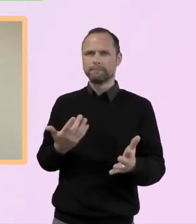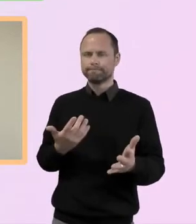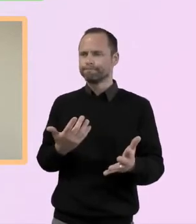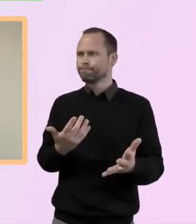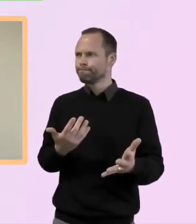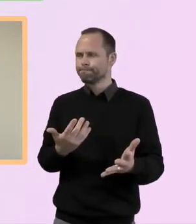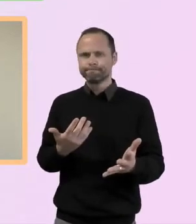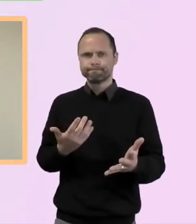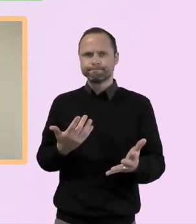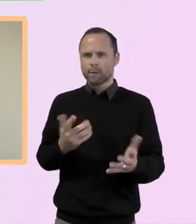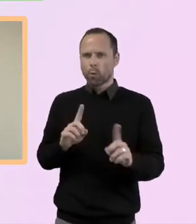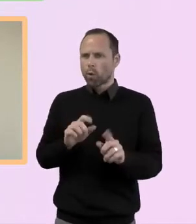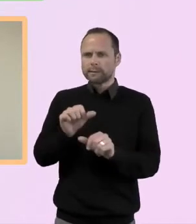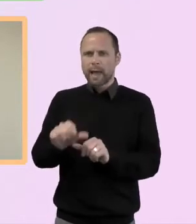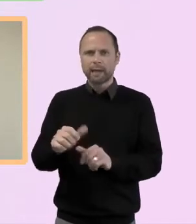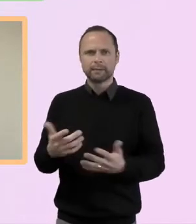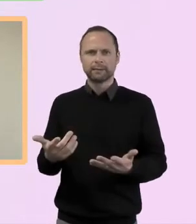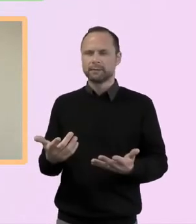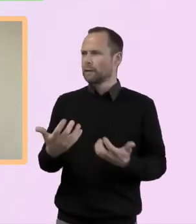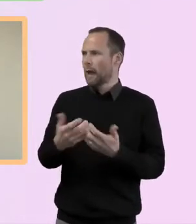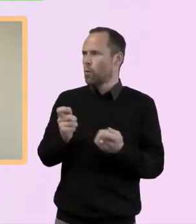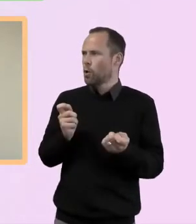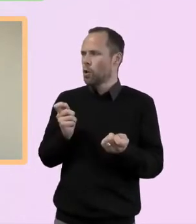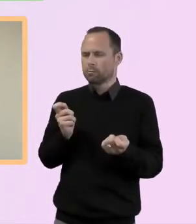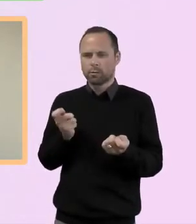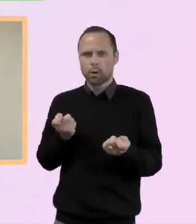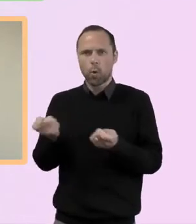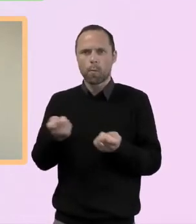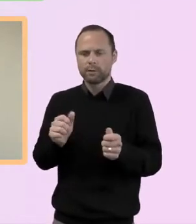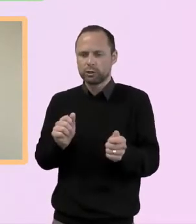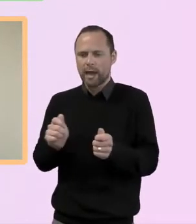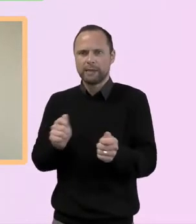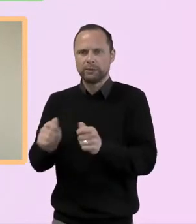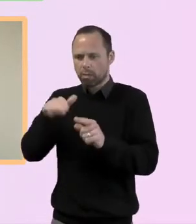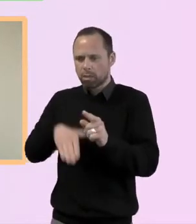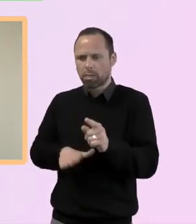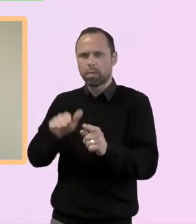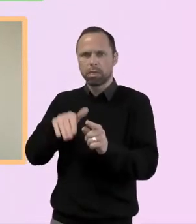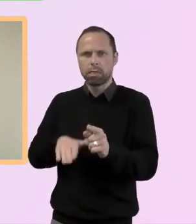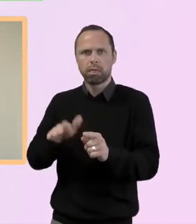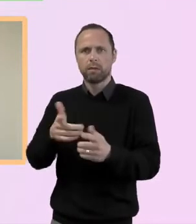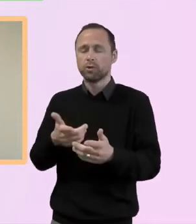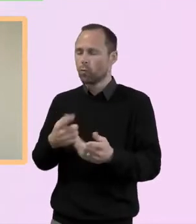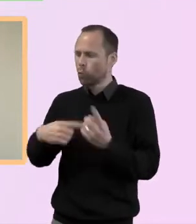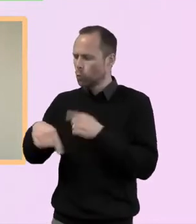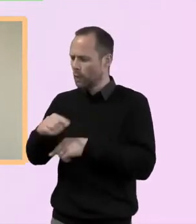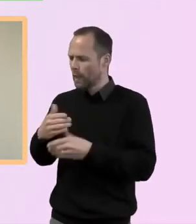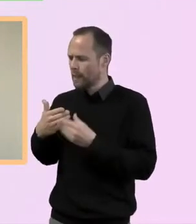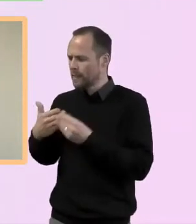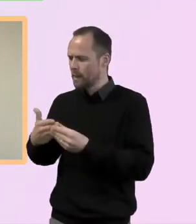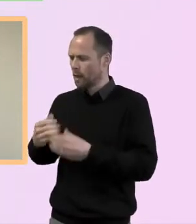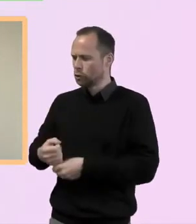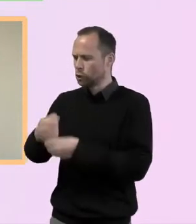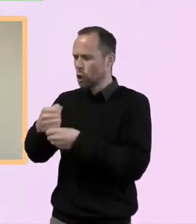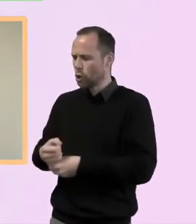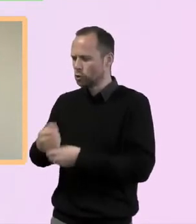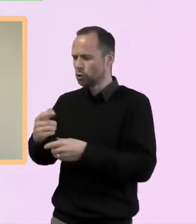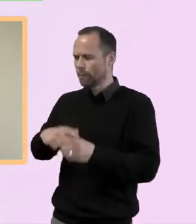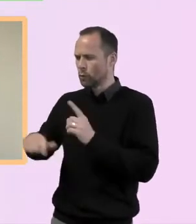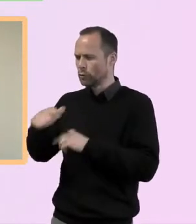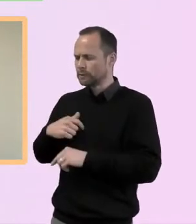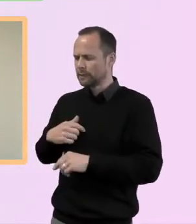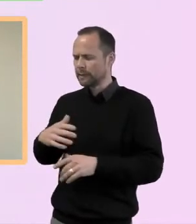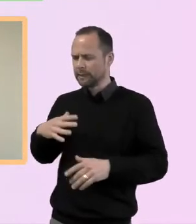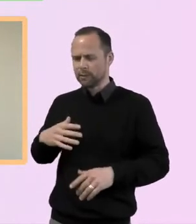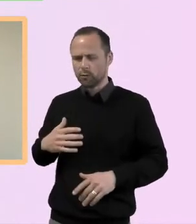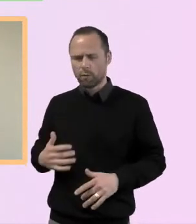what will we do next? And I think to be wary as, as leaders and church communities, if we kind of have a sense, right, what are we